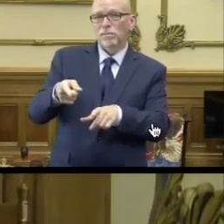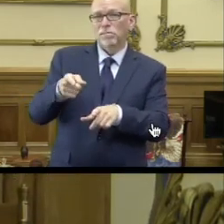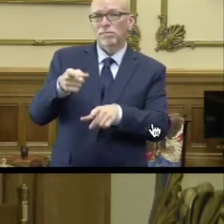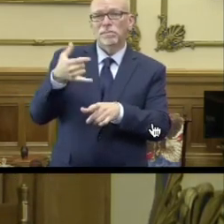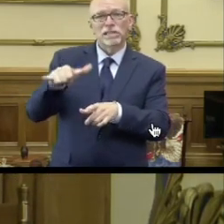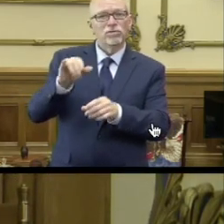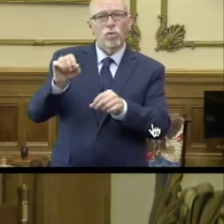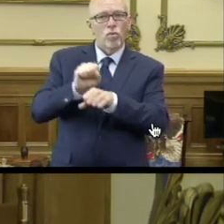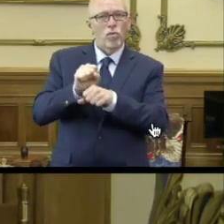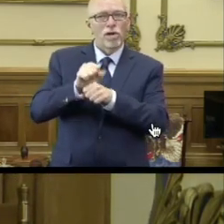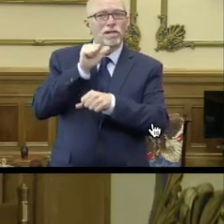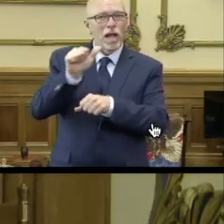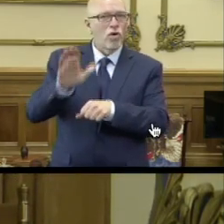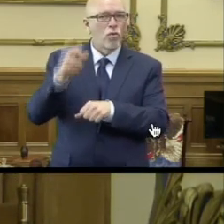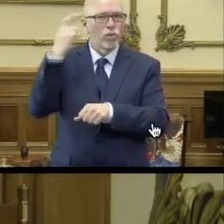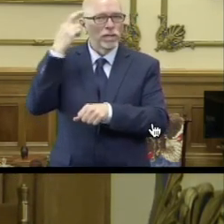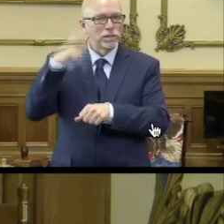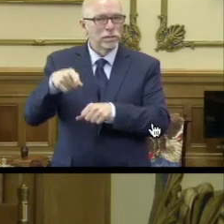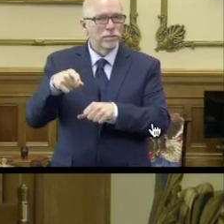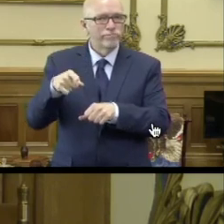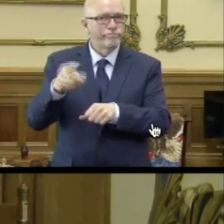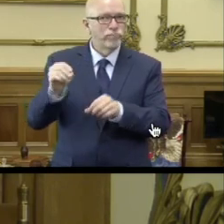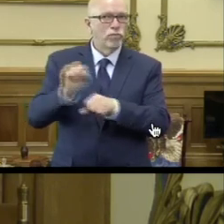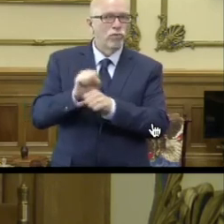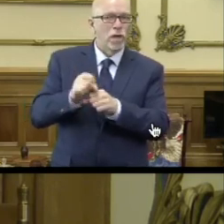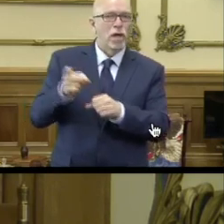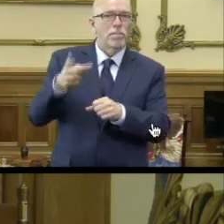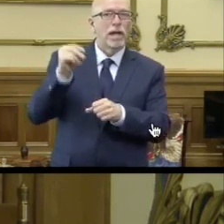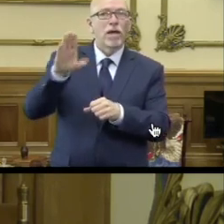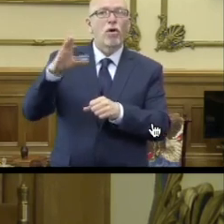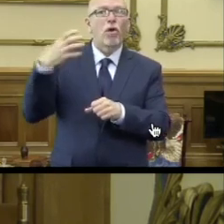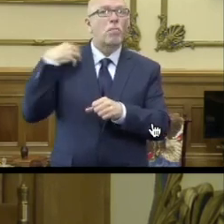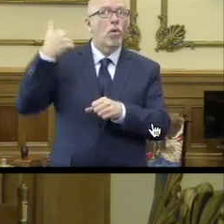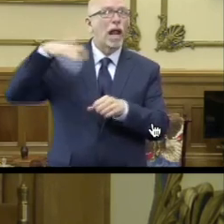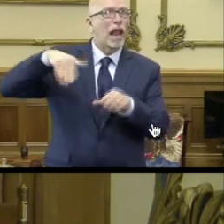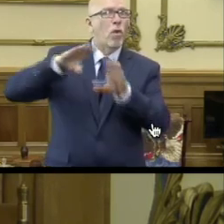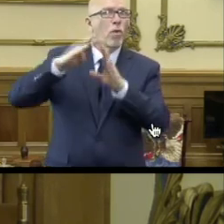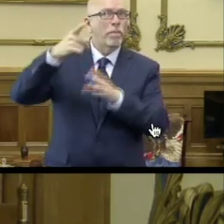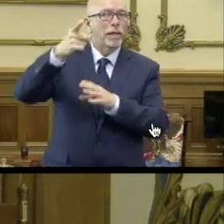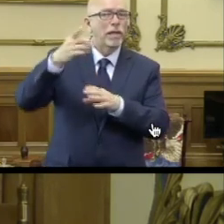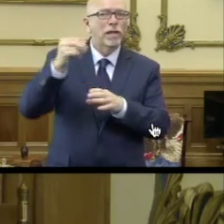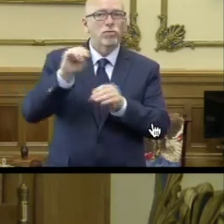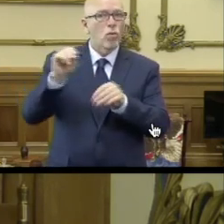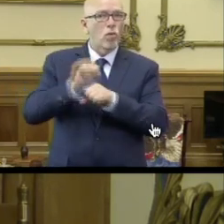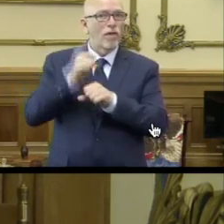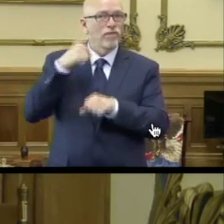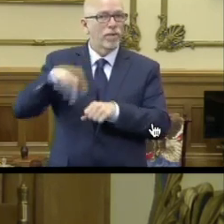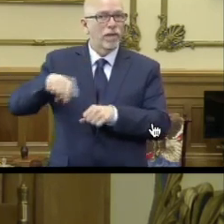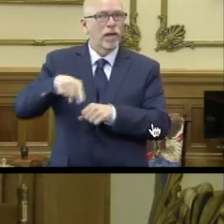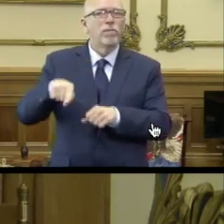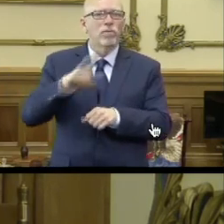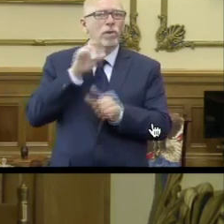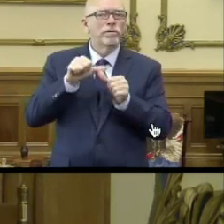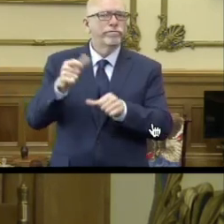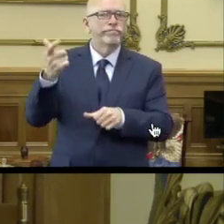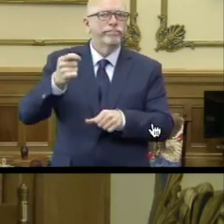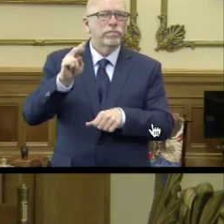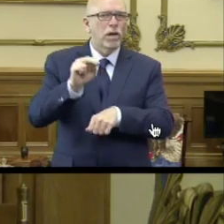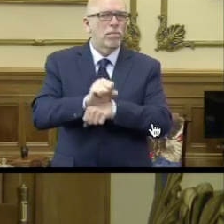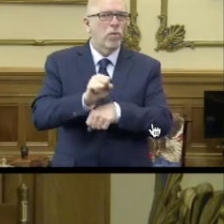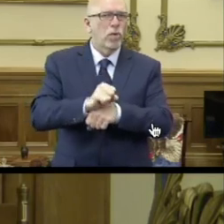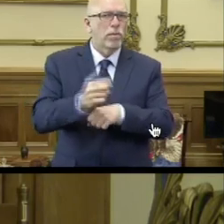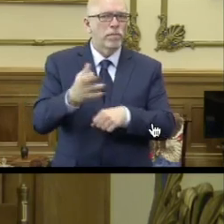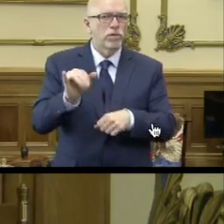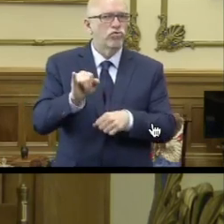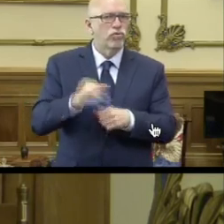out of work due to no reason of their own and that employer hasn't opened up their business and there's no work for them, they'll continue to receive their unemployment